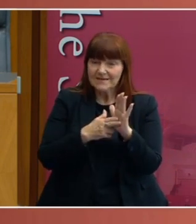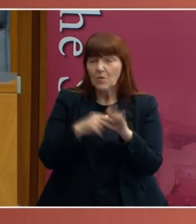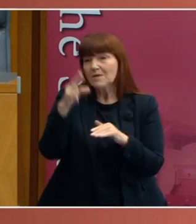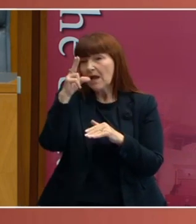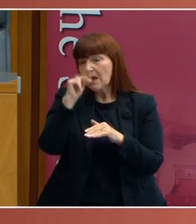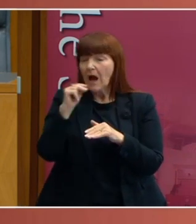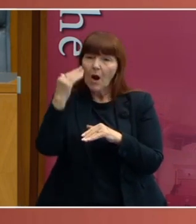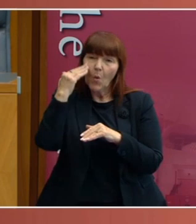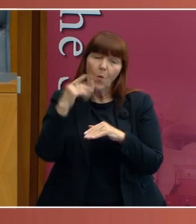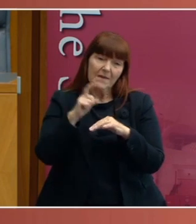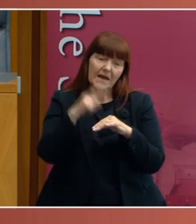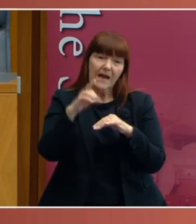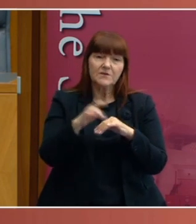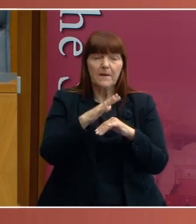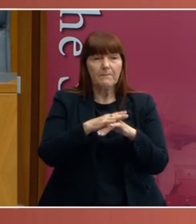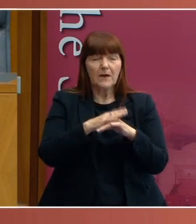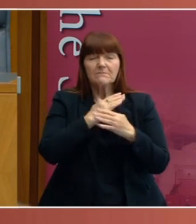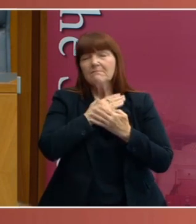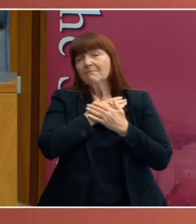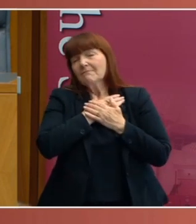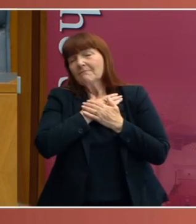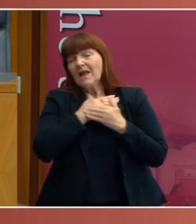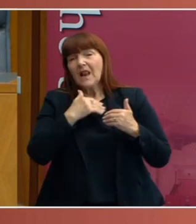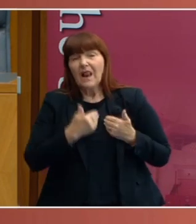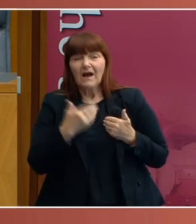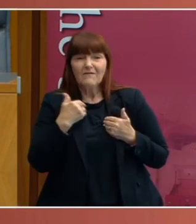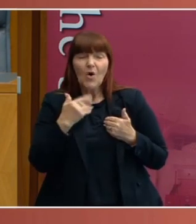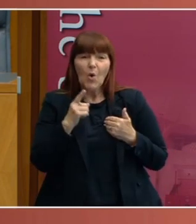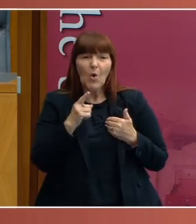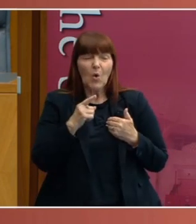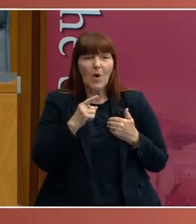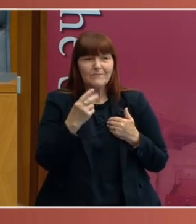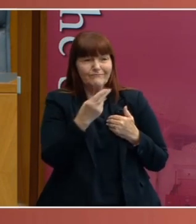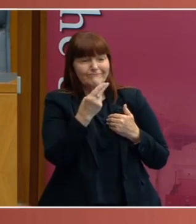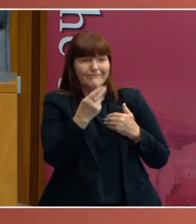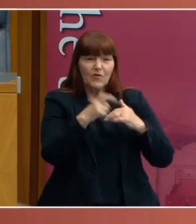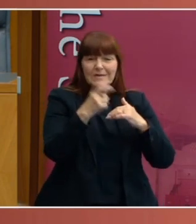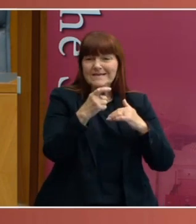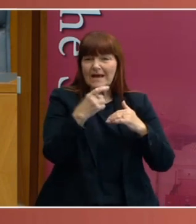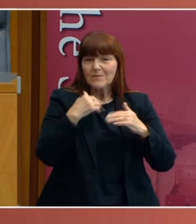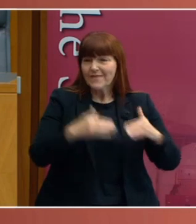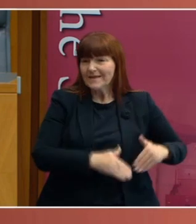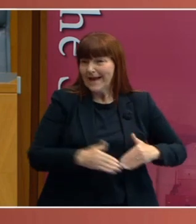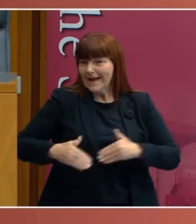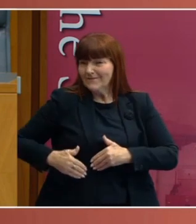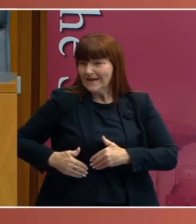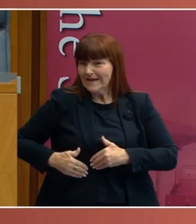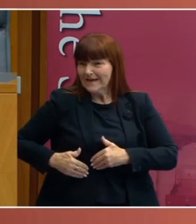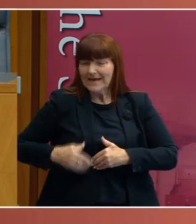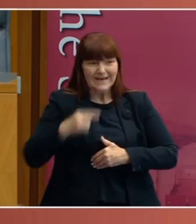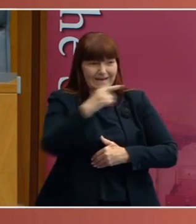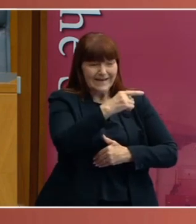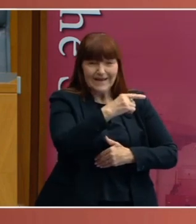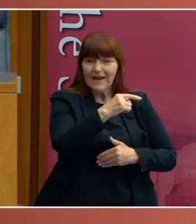married. She was in love. Her fiancé was in the Navy. He was stationed in Perth, and he was about to